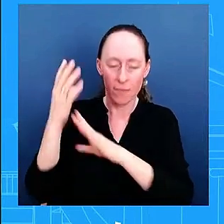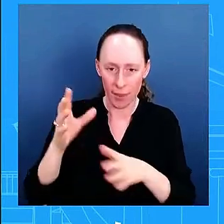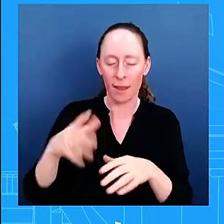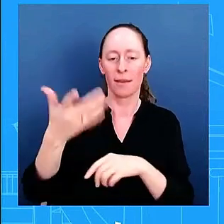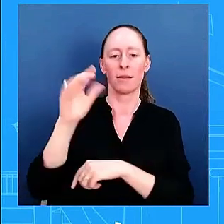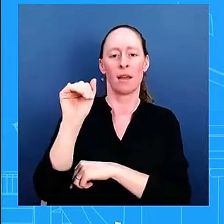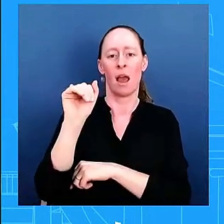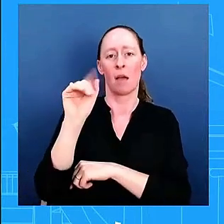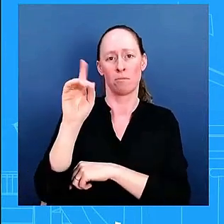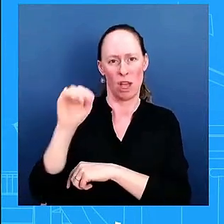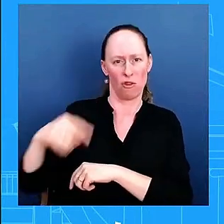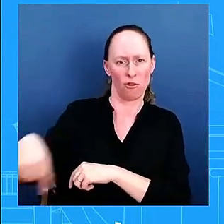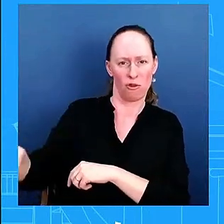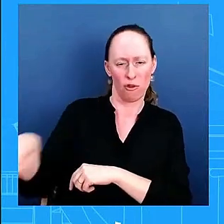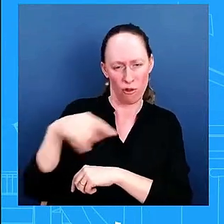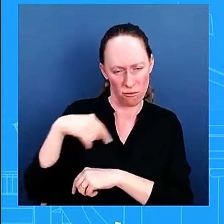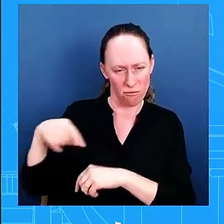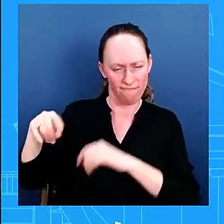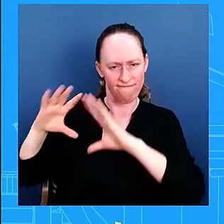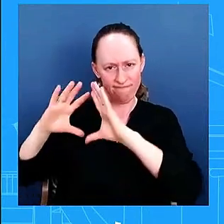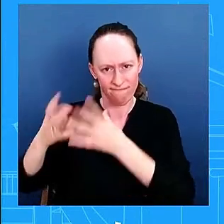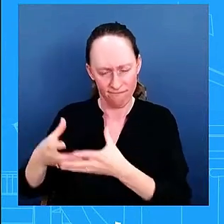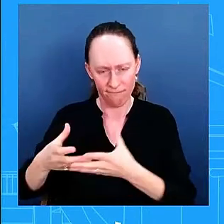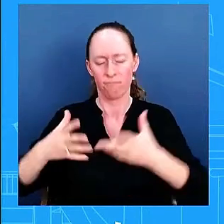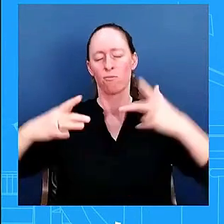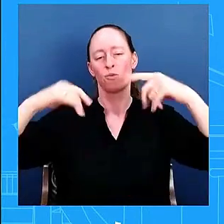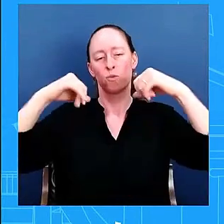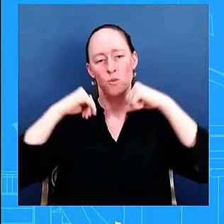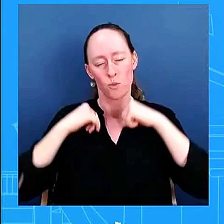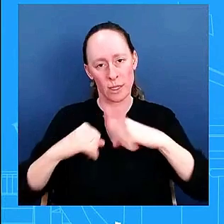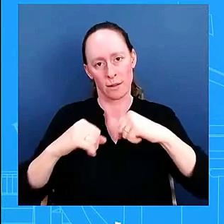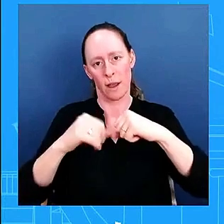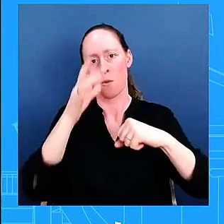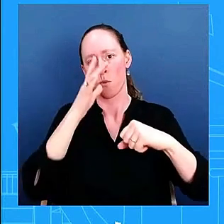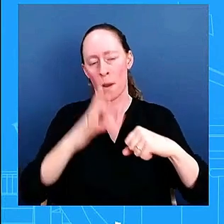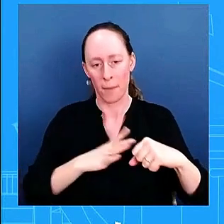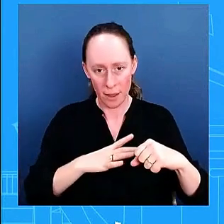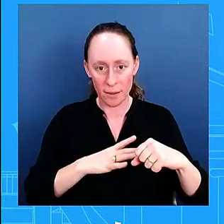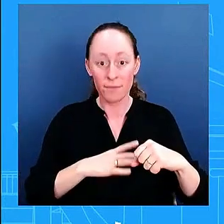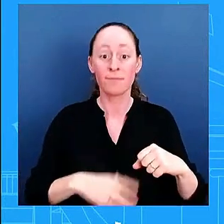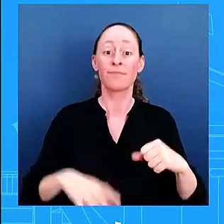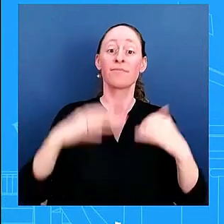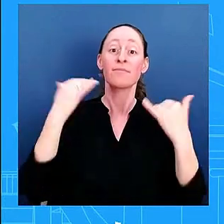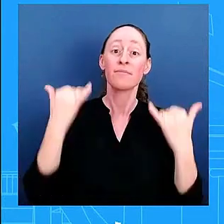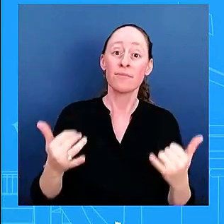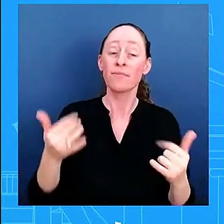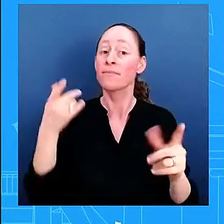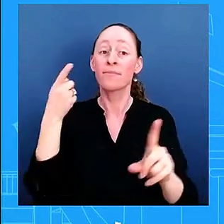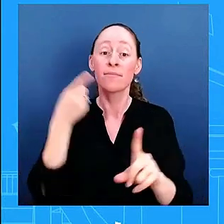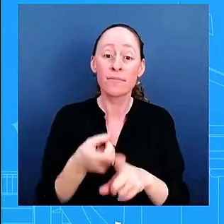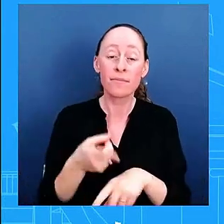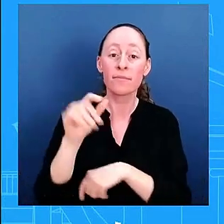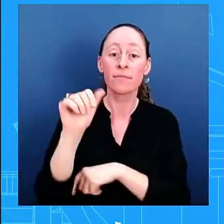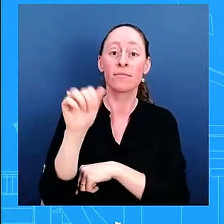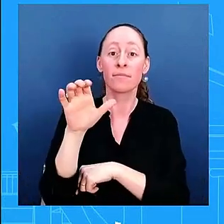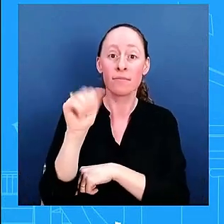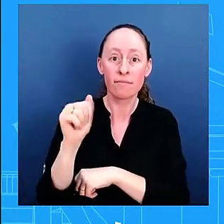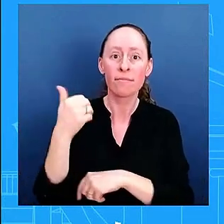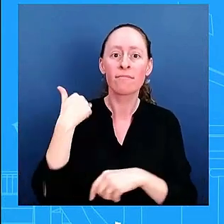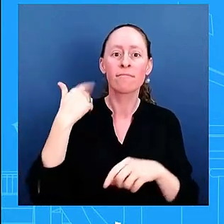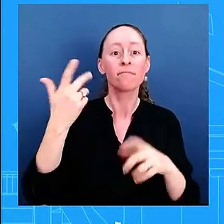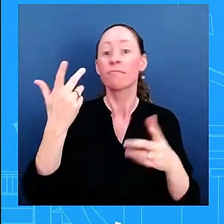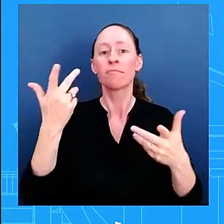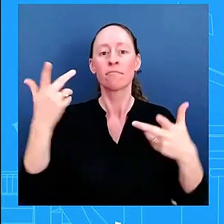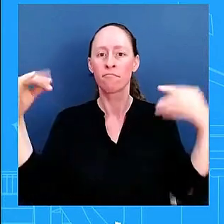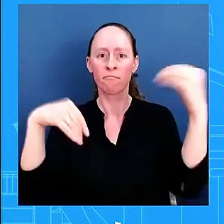protect women to do everything that we can now we're expanding aca now we're providing this potential opportunity uh to give